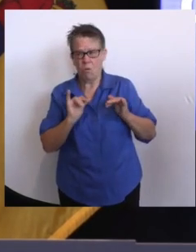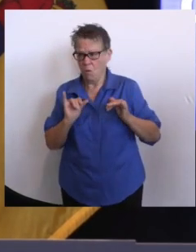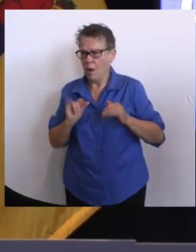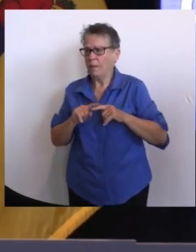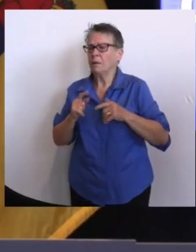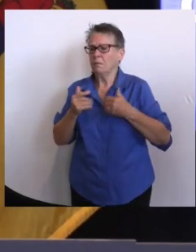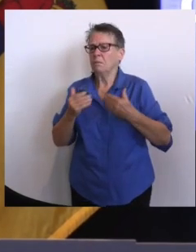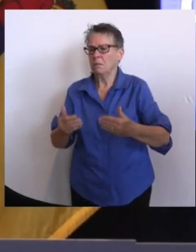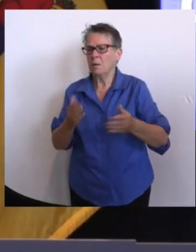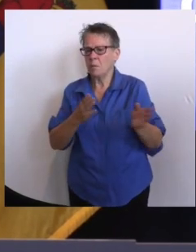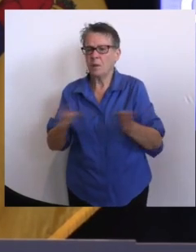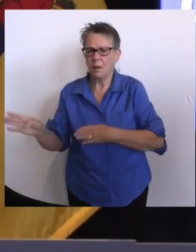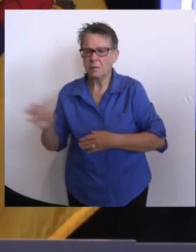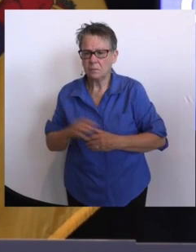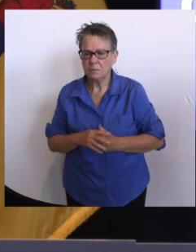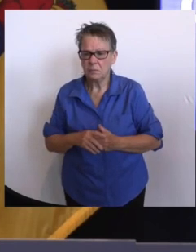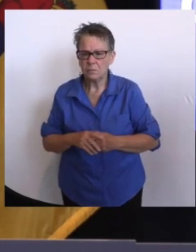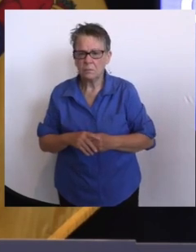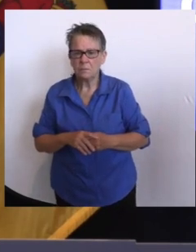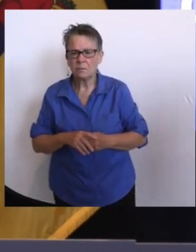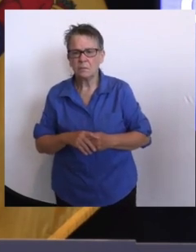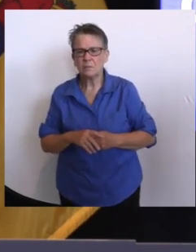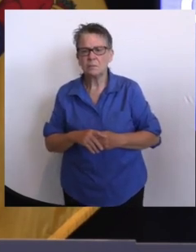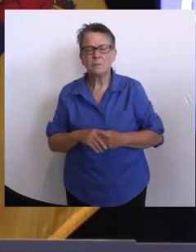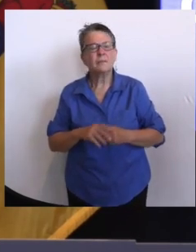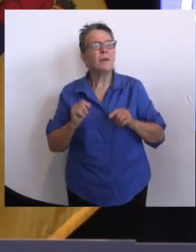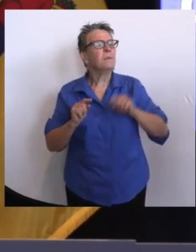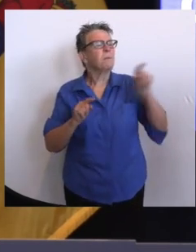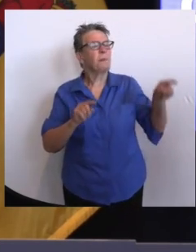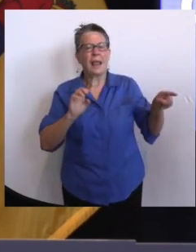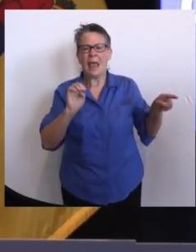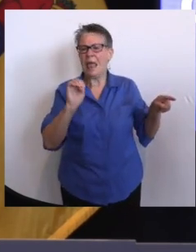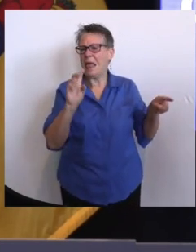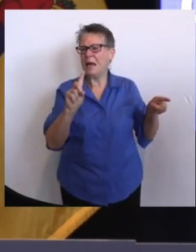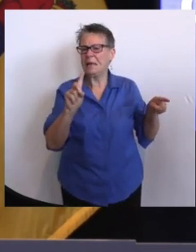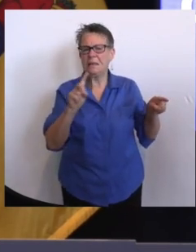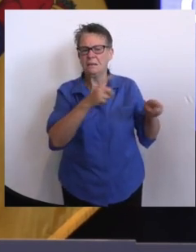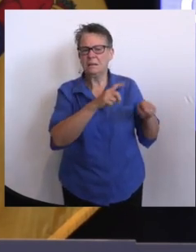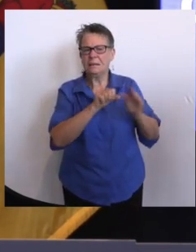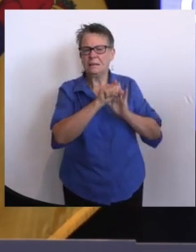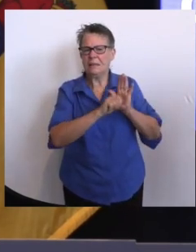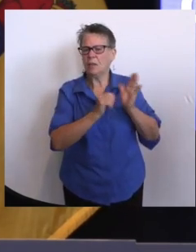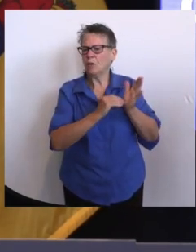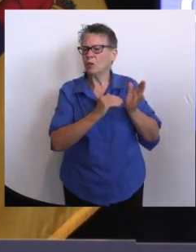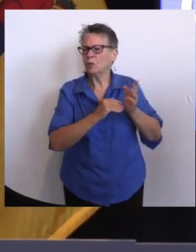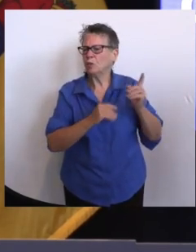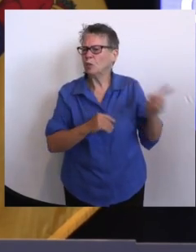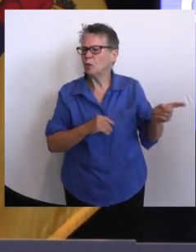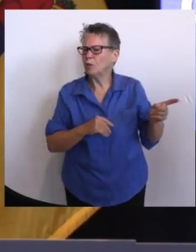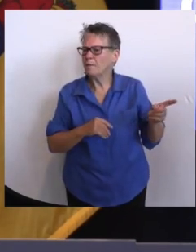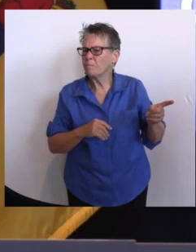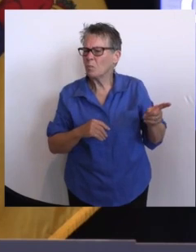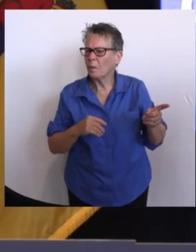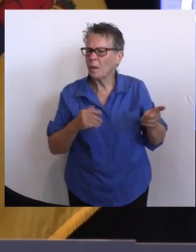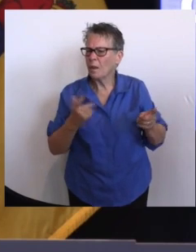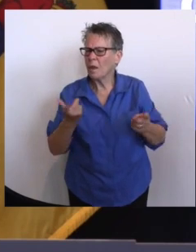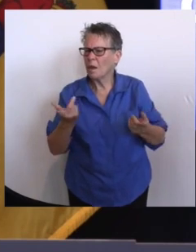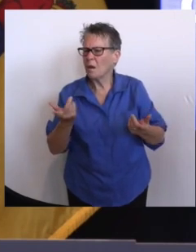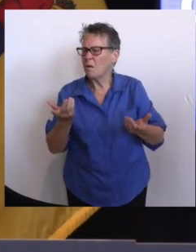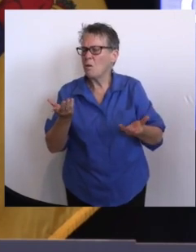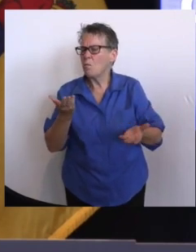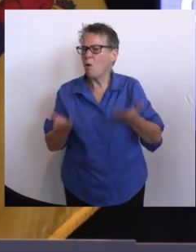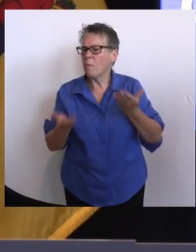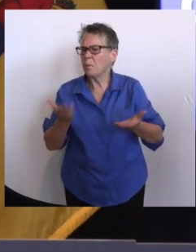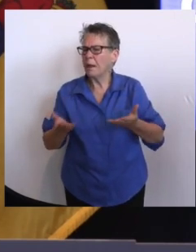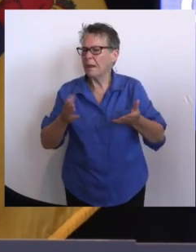good, good afternoon. Welcome. Um, a, a good question with a heavy heart. The probables have gone up by 30-ish, uh, over the